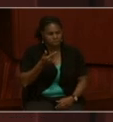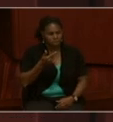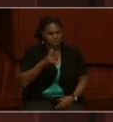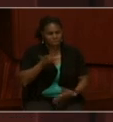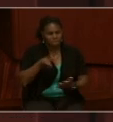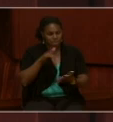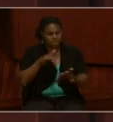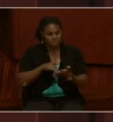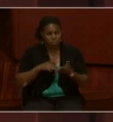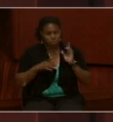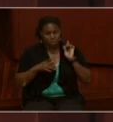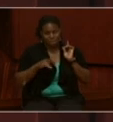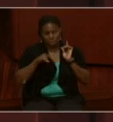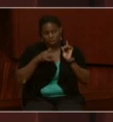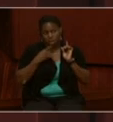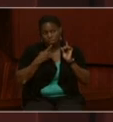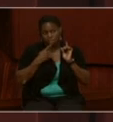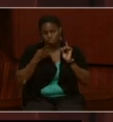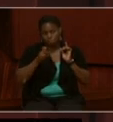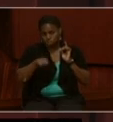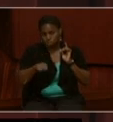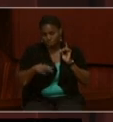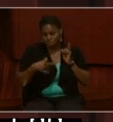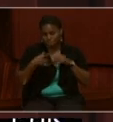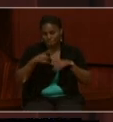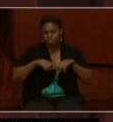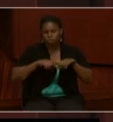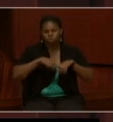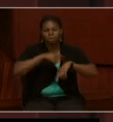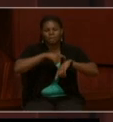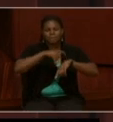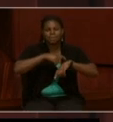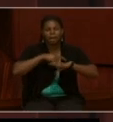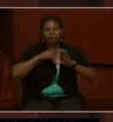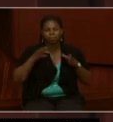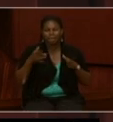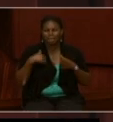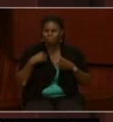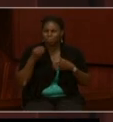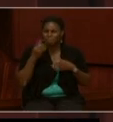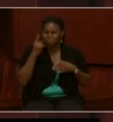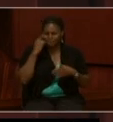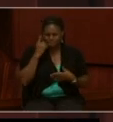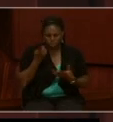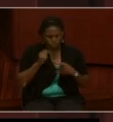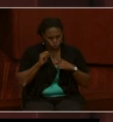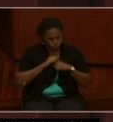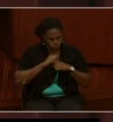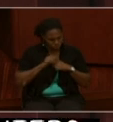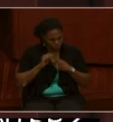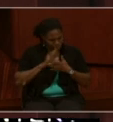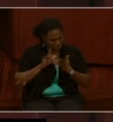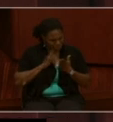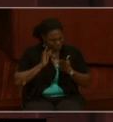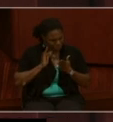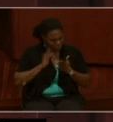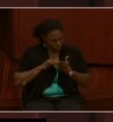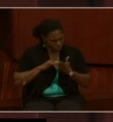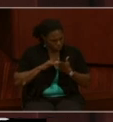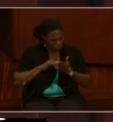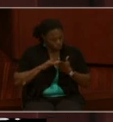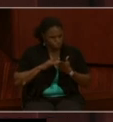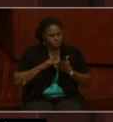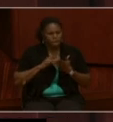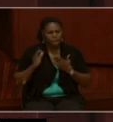There should be. depends on the timeframe and, let's see, a training center. I was raised myself